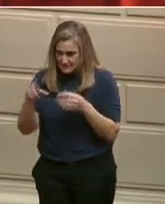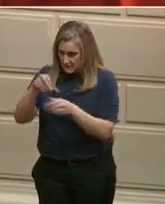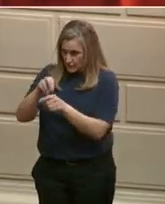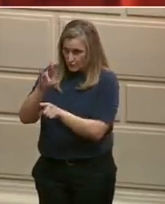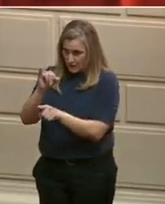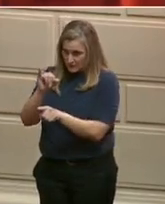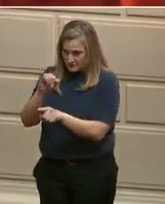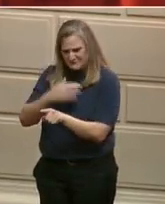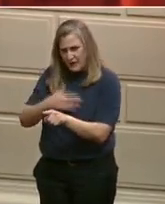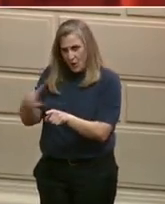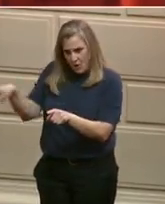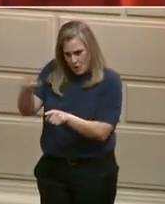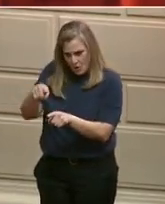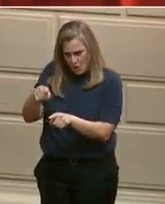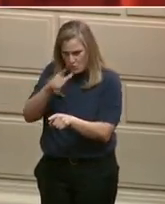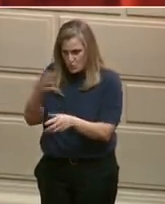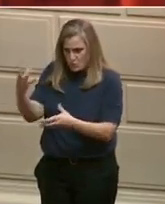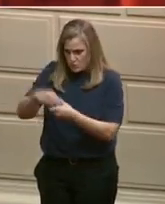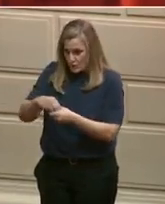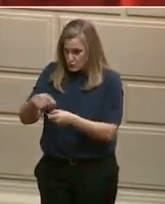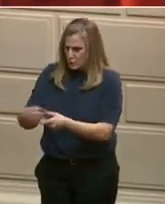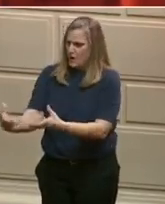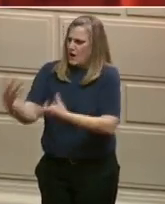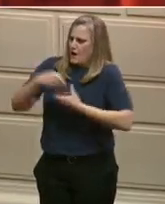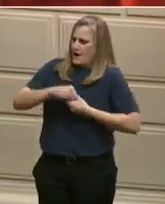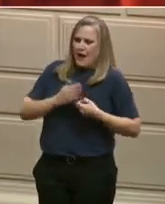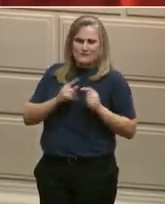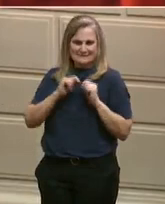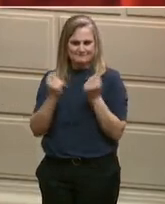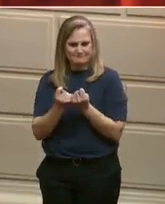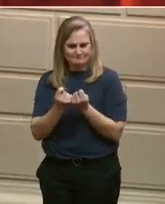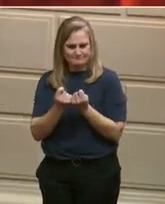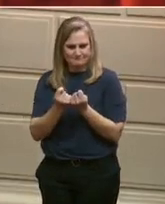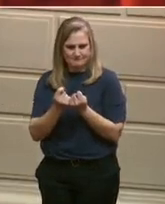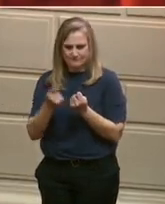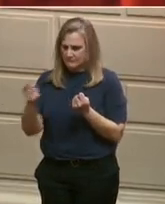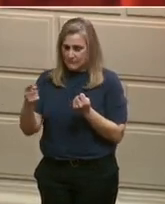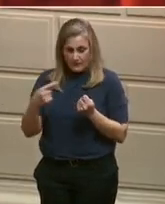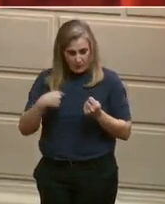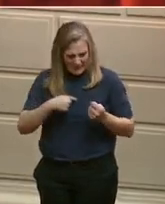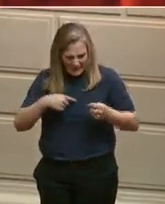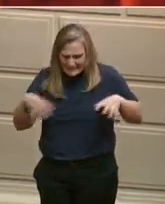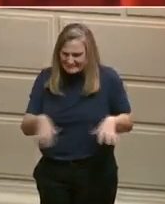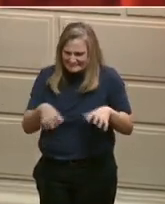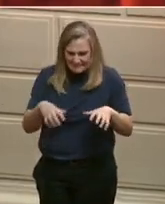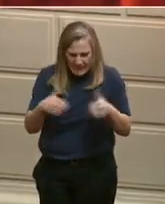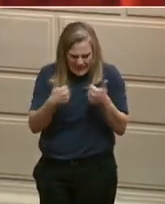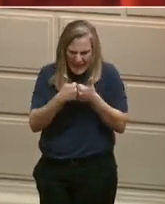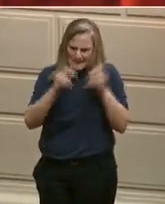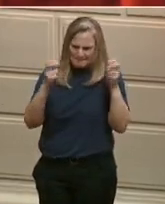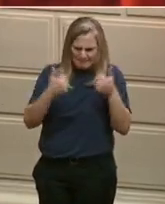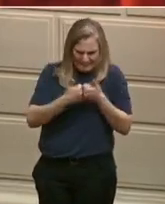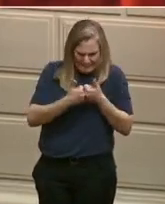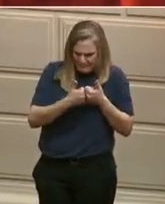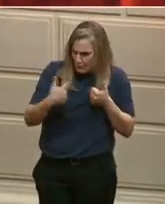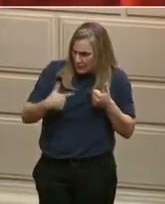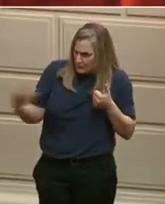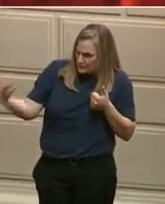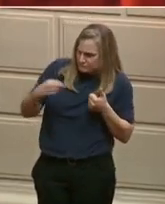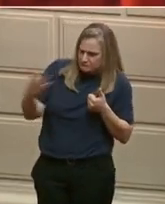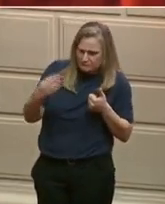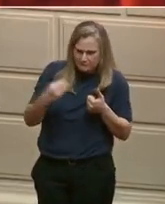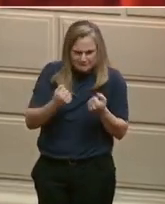to join our team and get in the game. Because it matters that in every home,